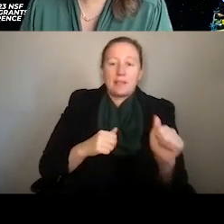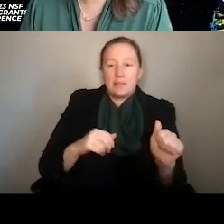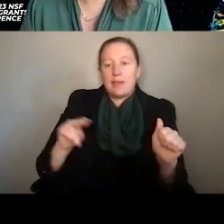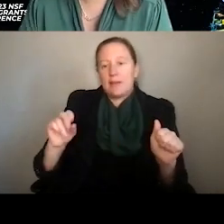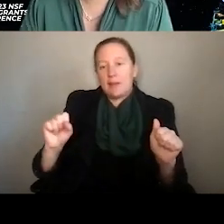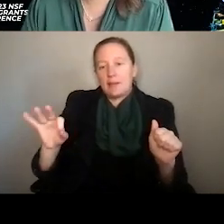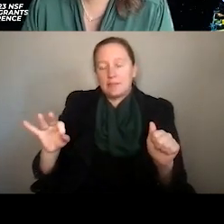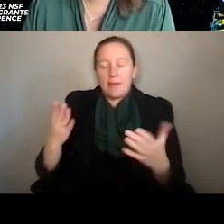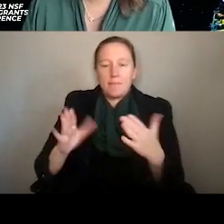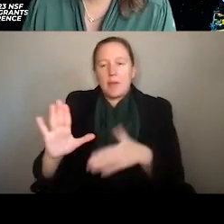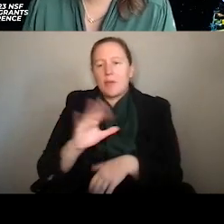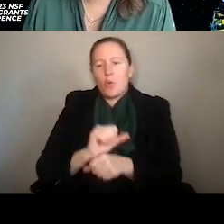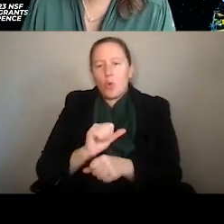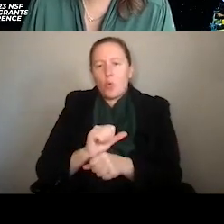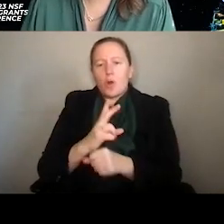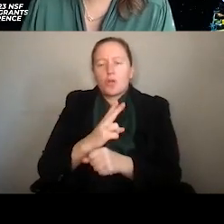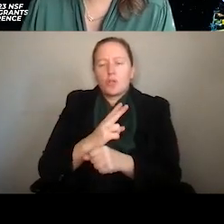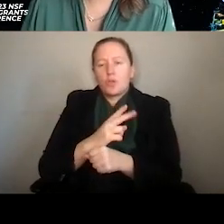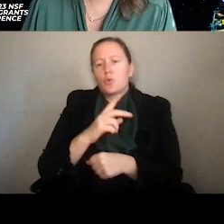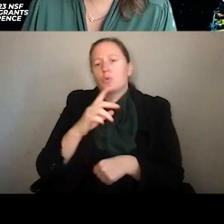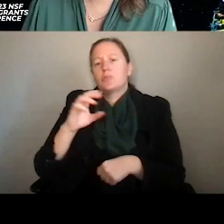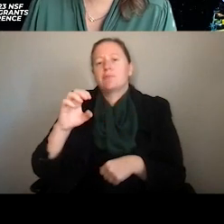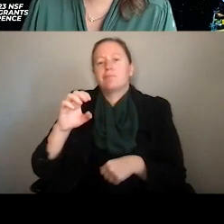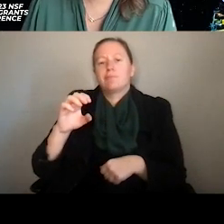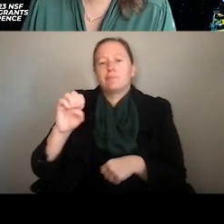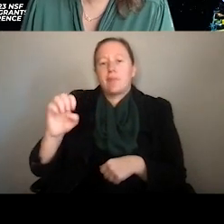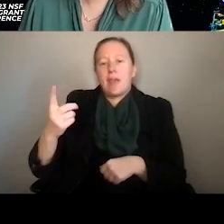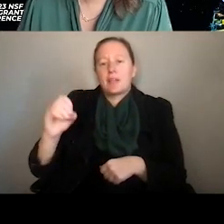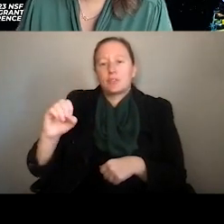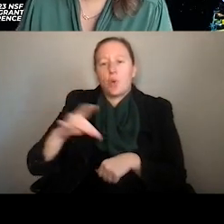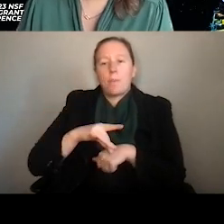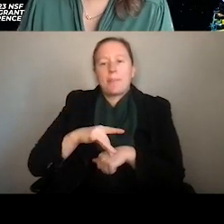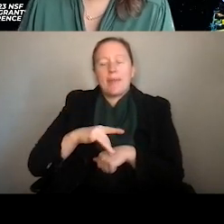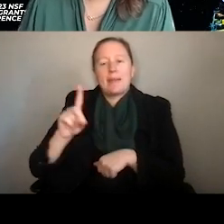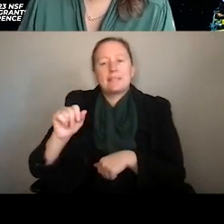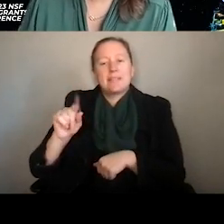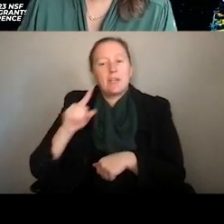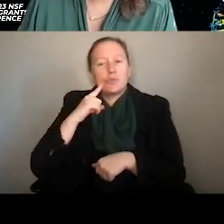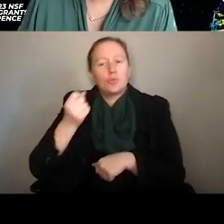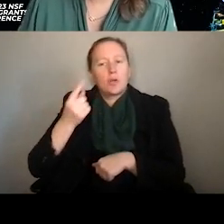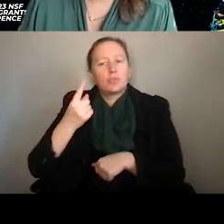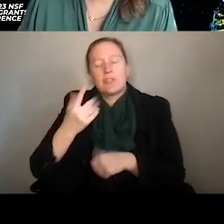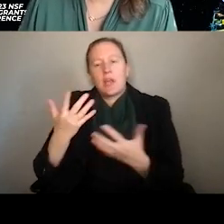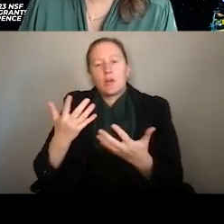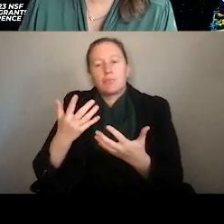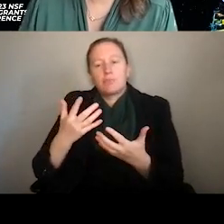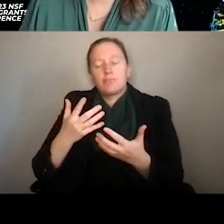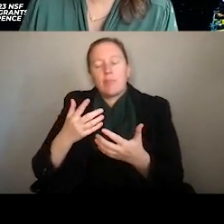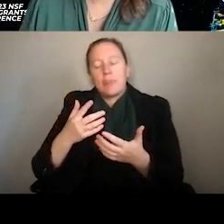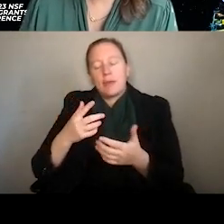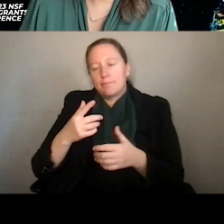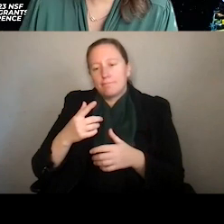doing work that, say, uses exoplanet data to understand the origin of the Earth, or vice versa, you might be right for GLOW.